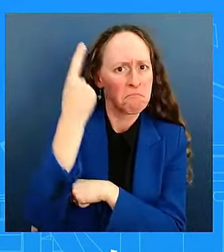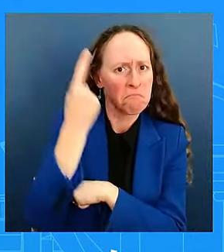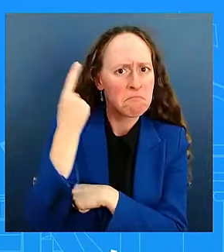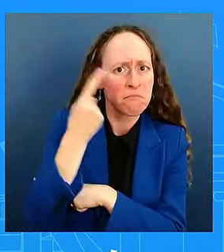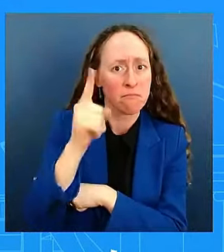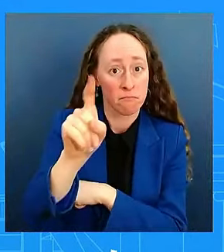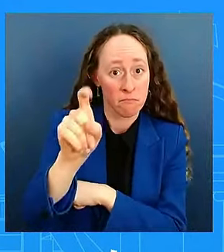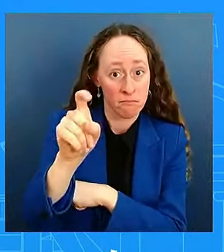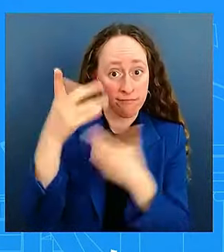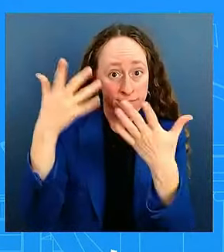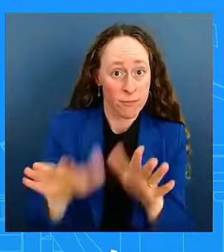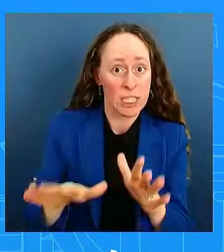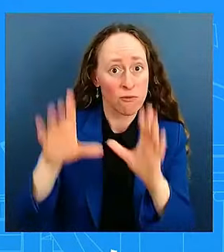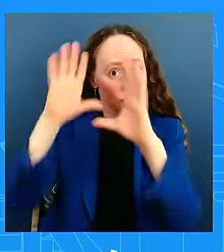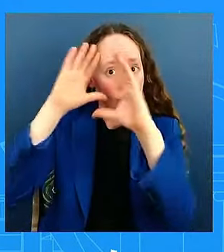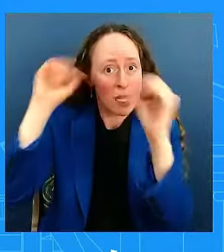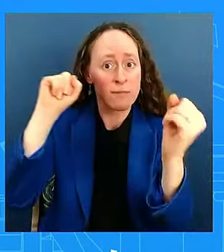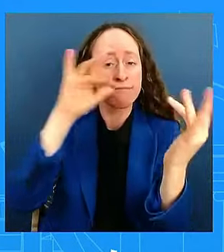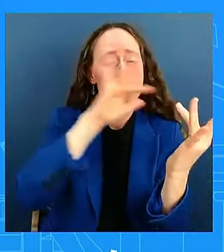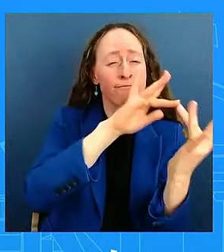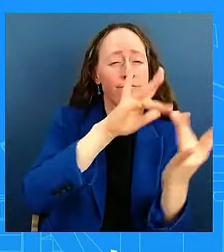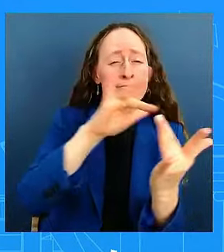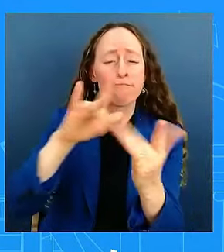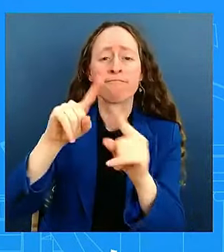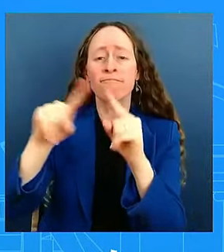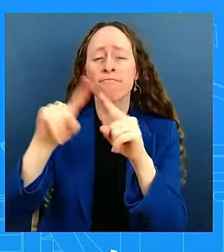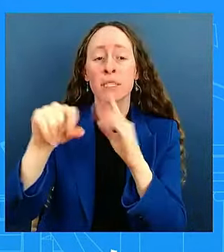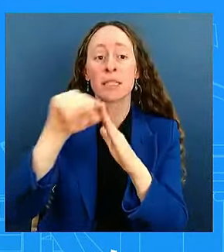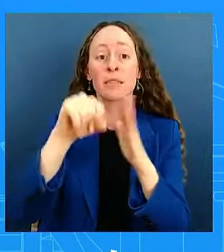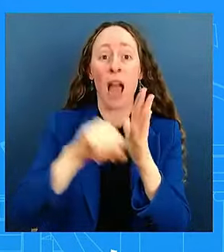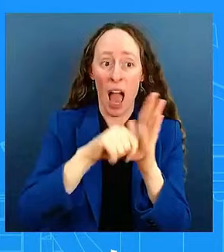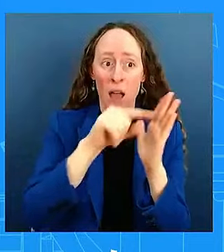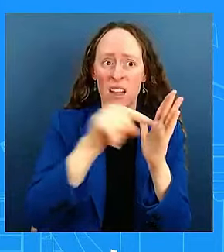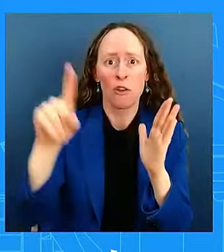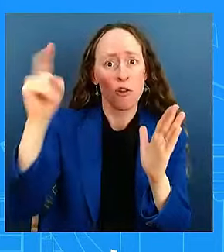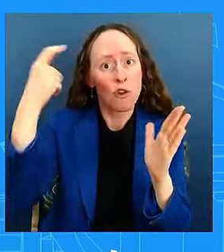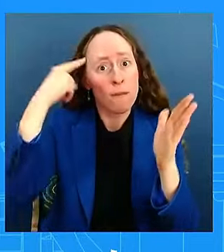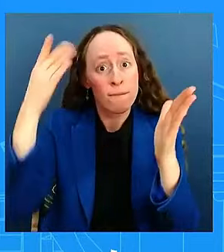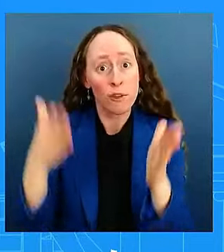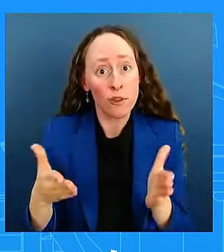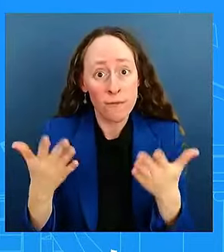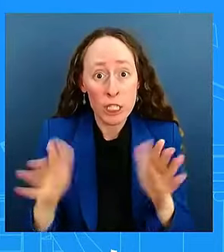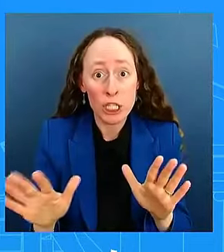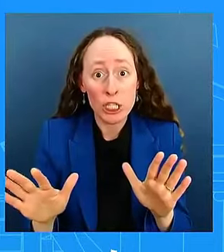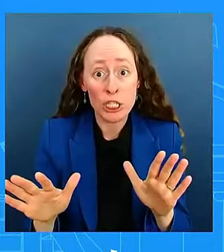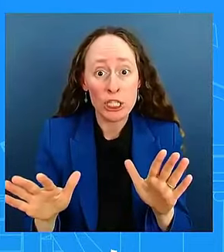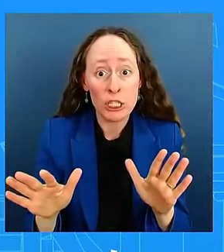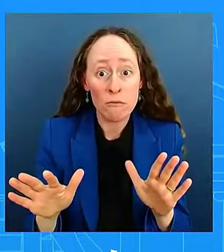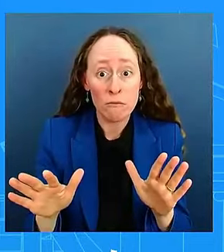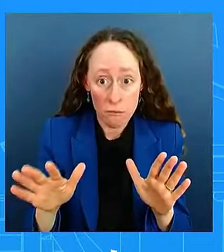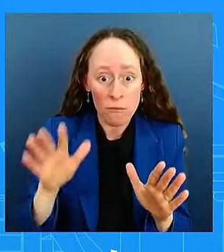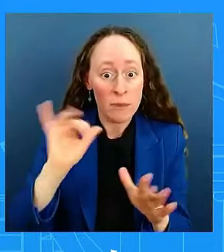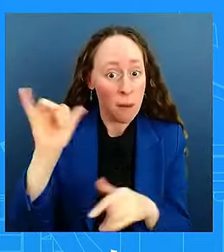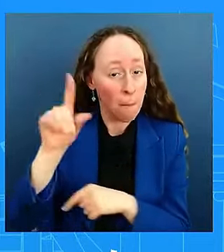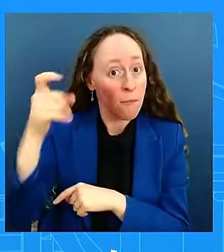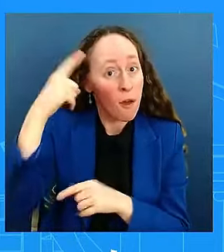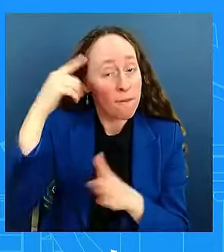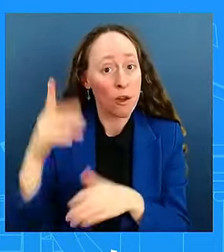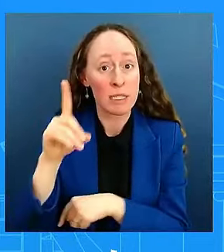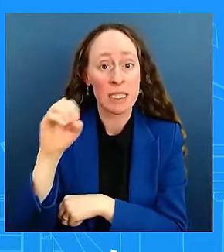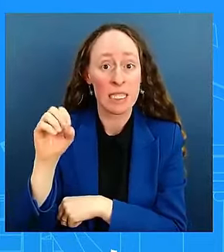he has. That was affected in the region. Yeah. But has he spoken with Governor DeSantis of Florida and... Good point. Um,